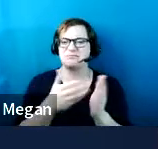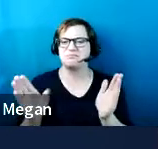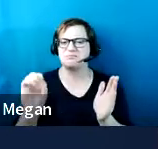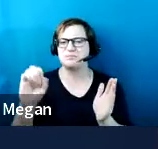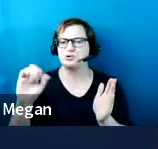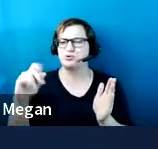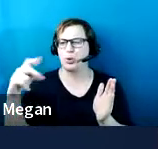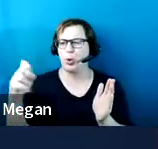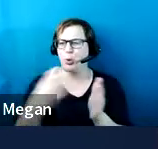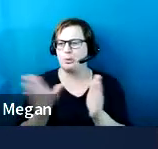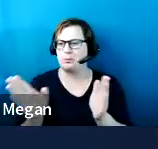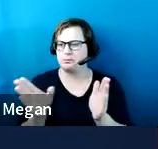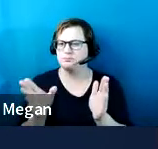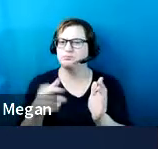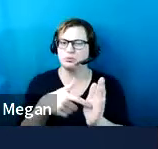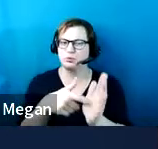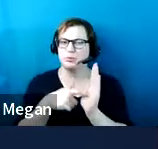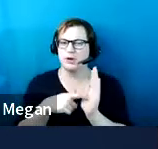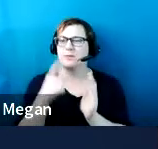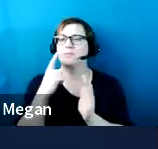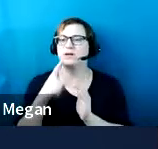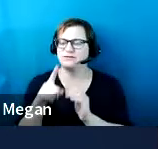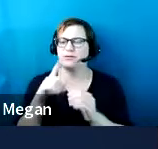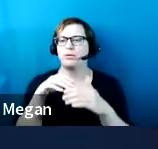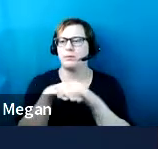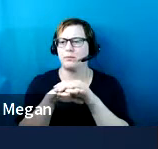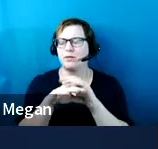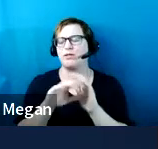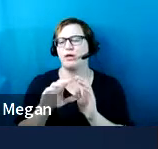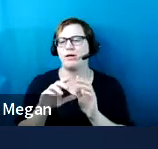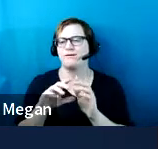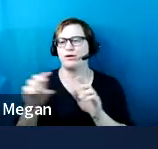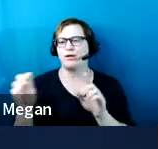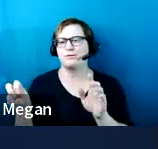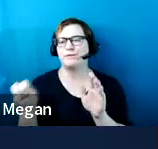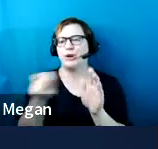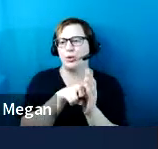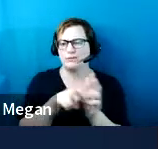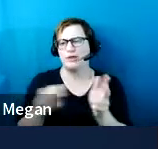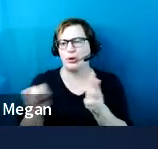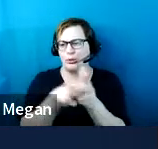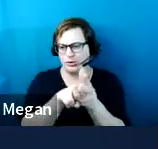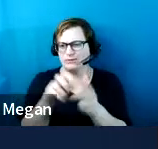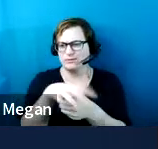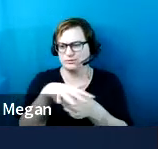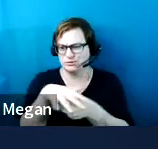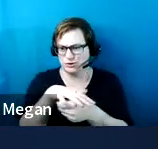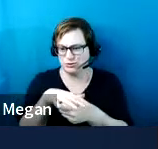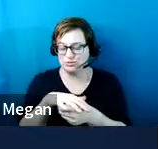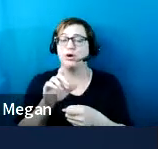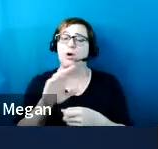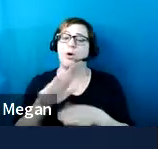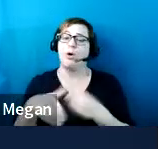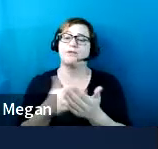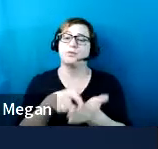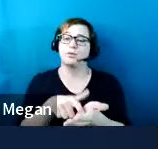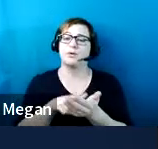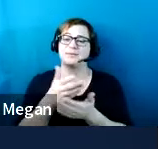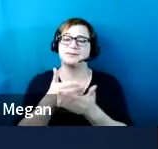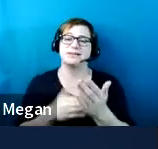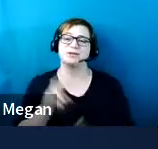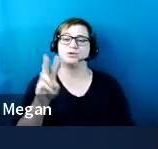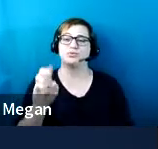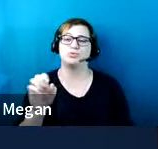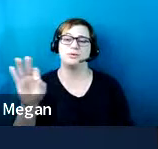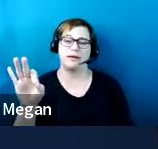of passenger loading zones. Now for passenger loading zone, the scoping requirements are going to be found in section 209 of the standards.